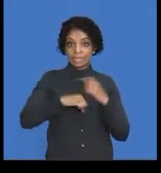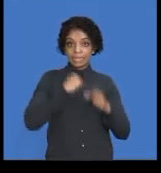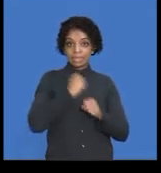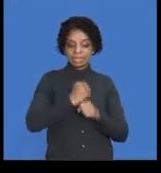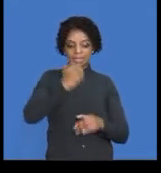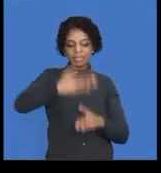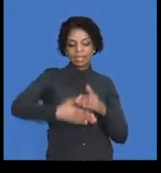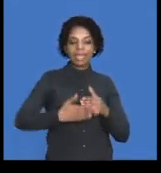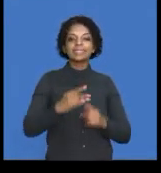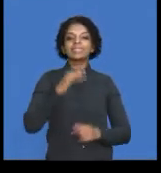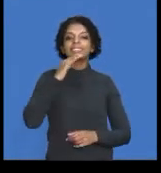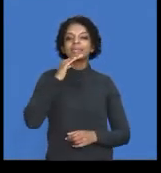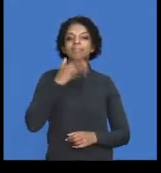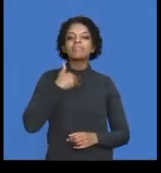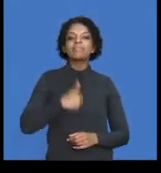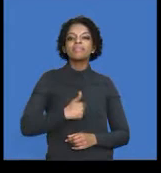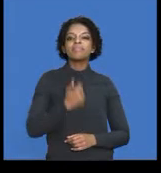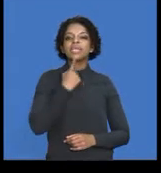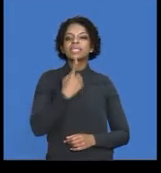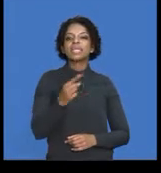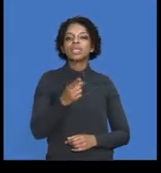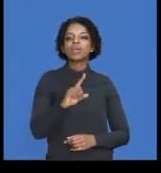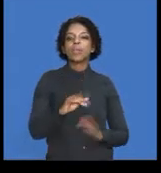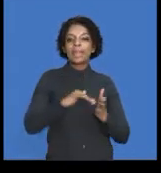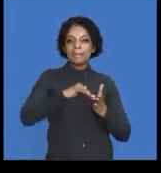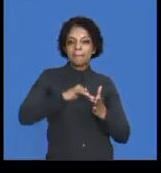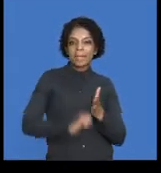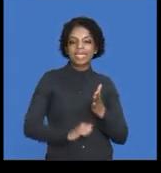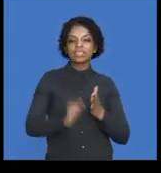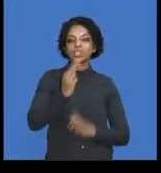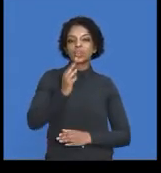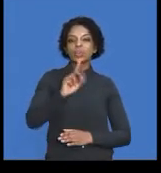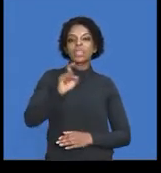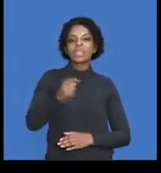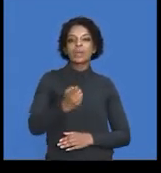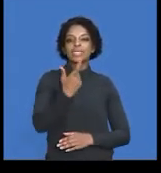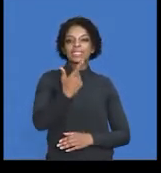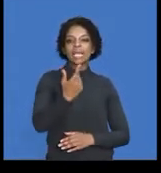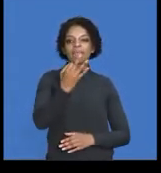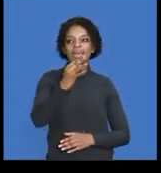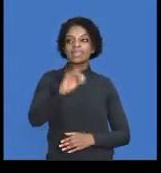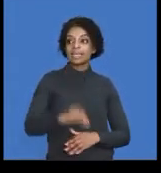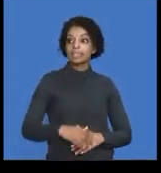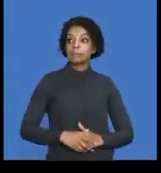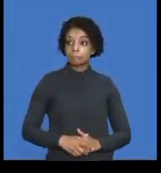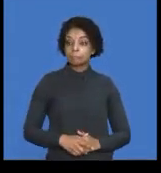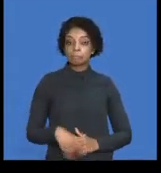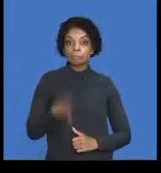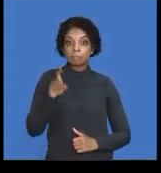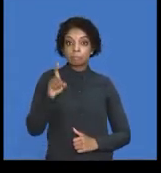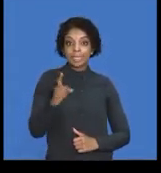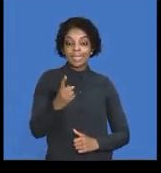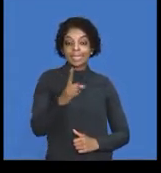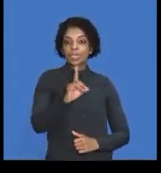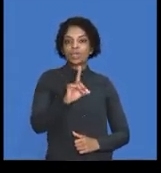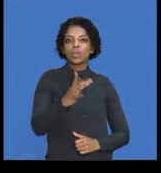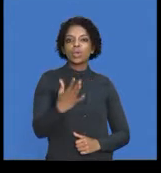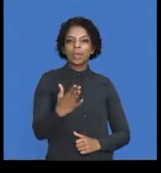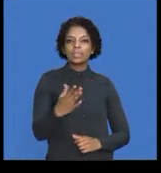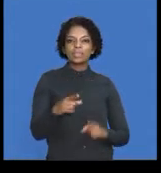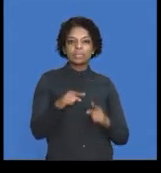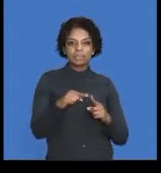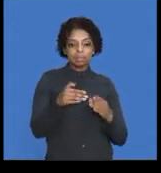Therefore, I say minus 2,730. Watch the calculation, guys. Opening stock